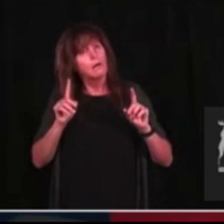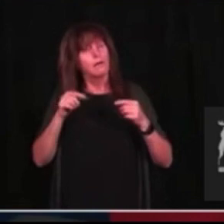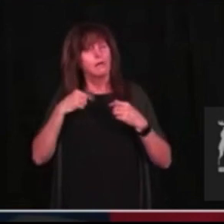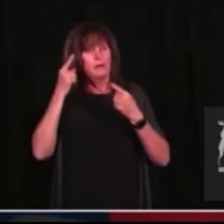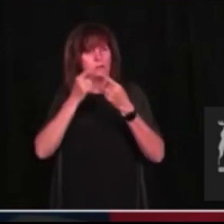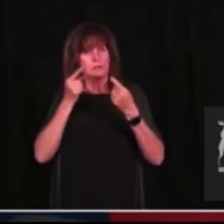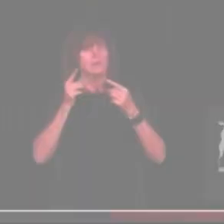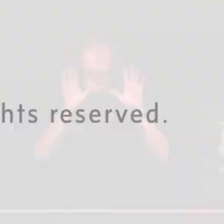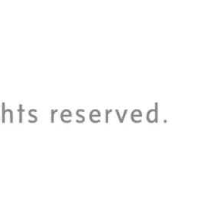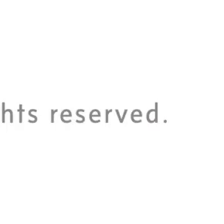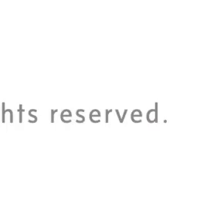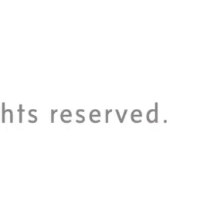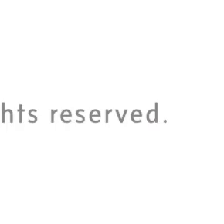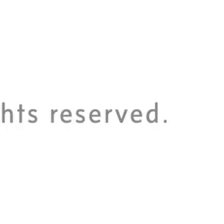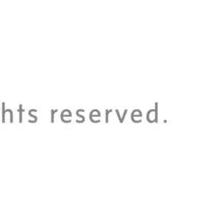this.